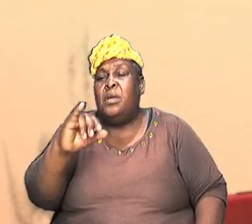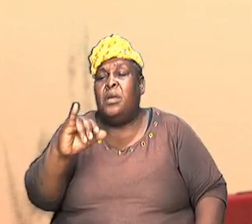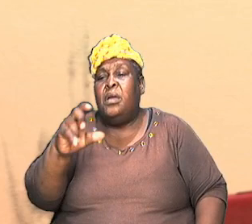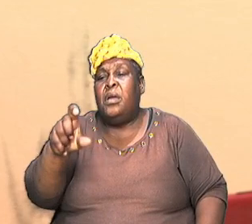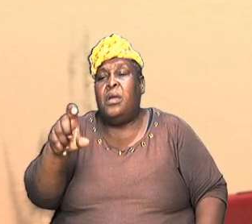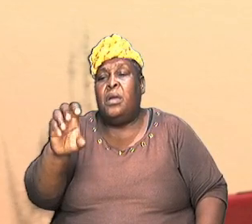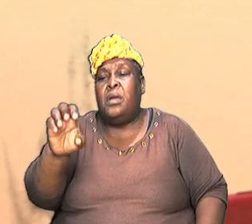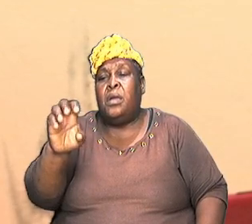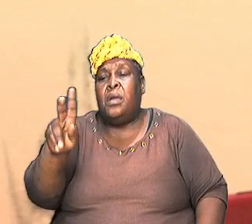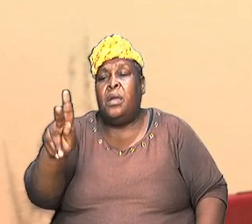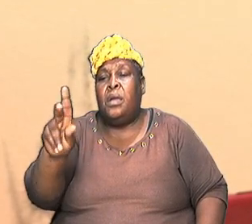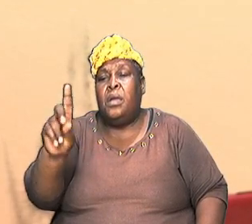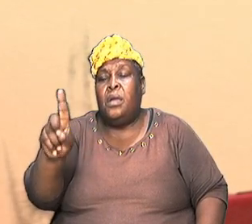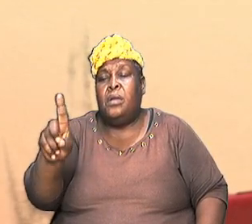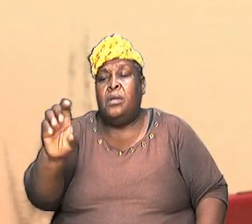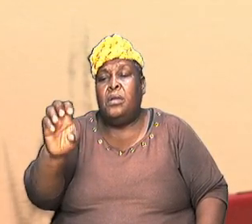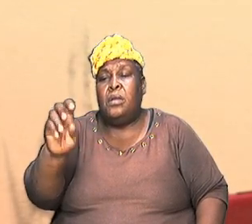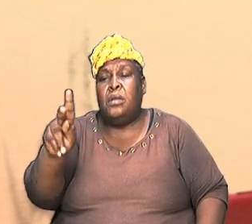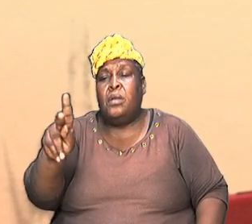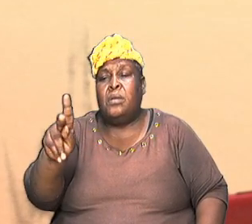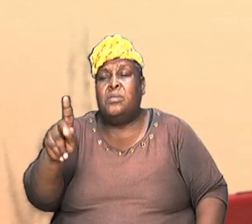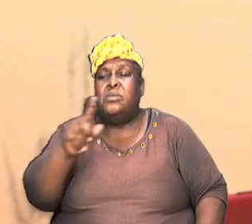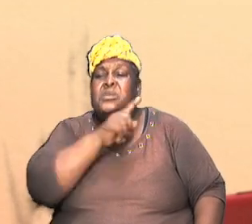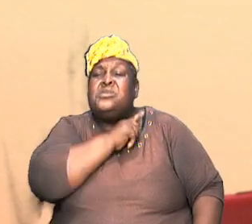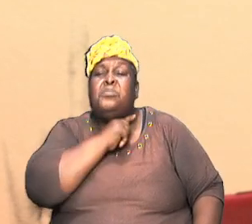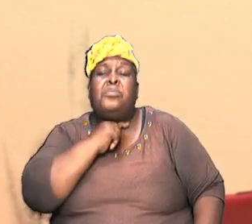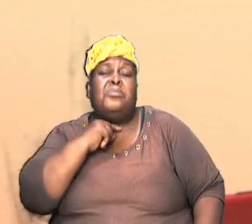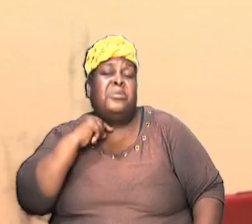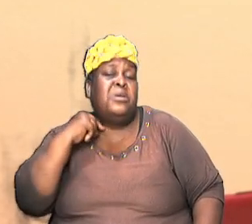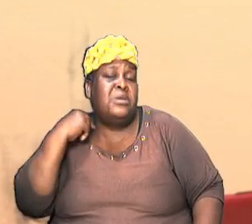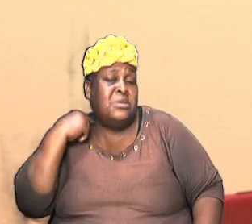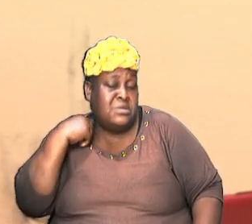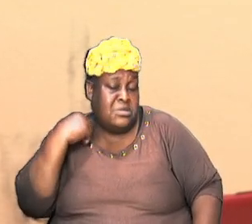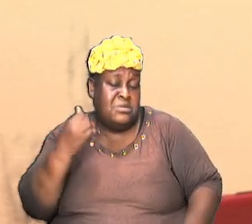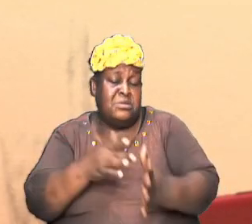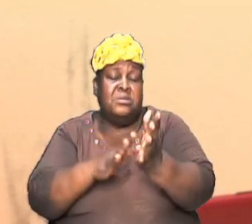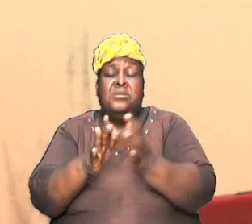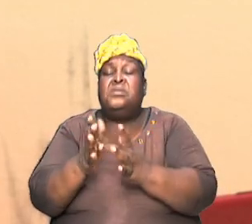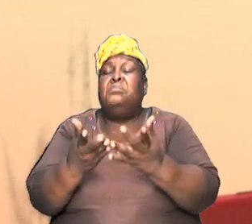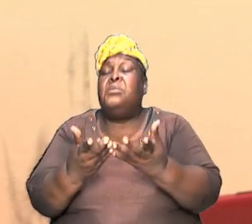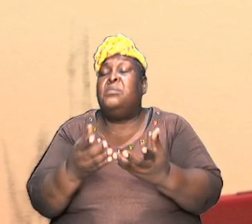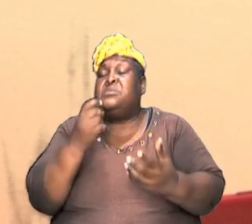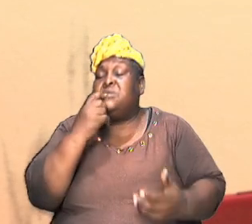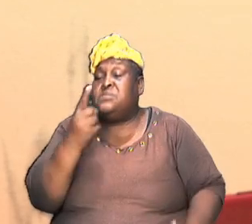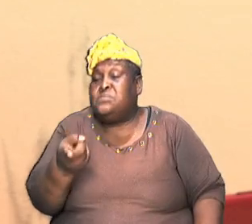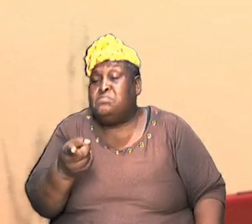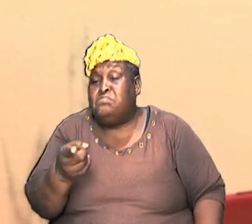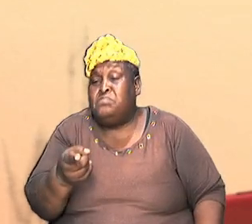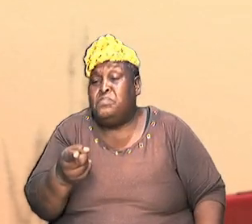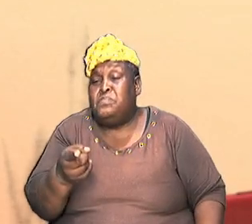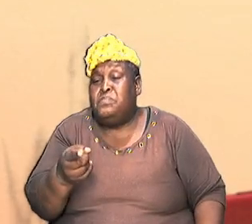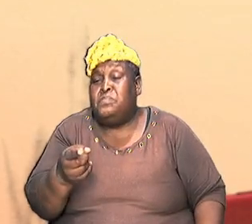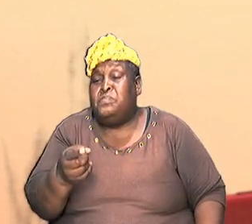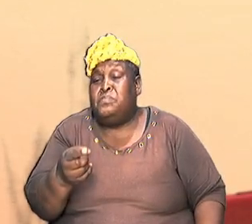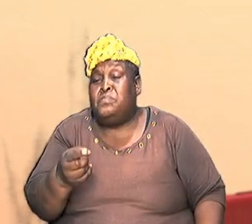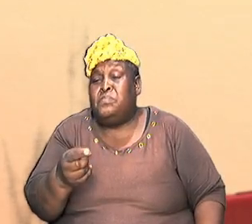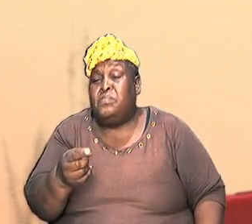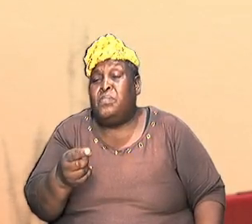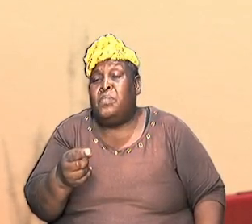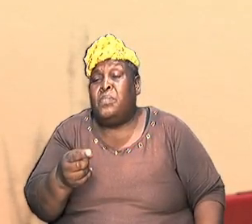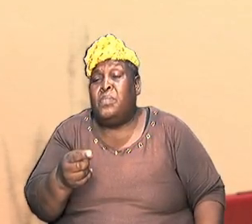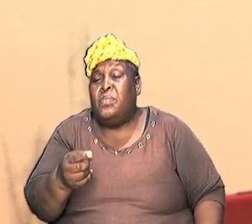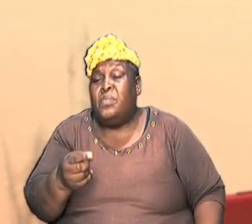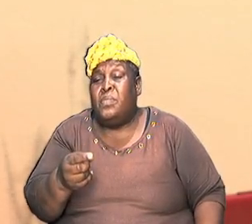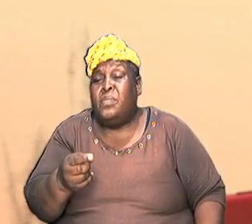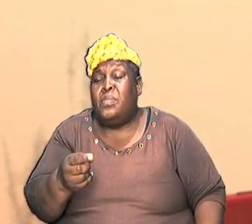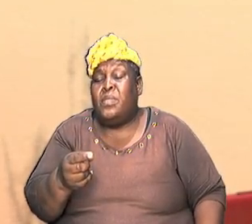he was a priest the Bible said after the most or